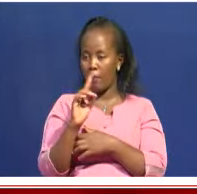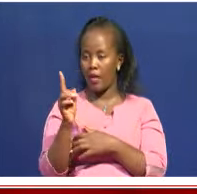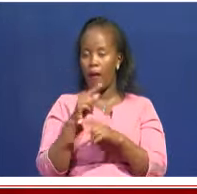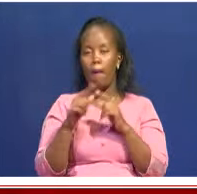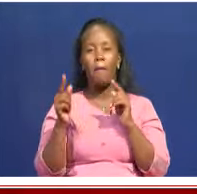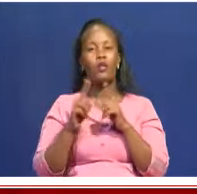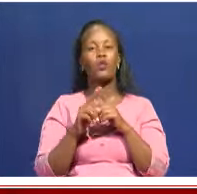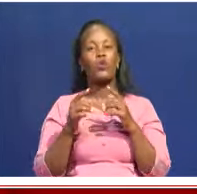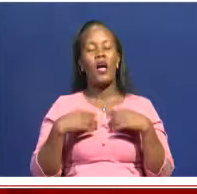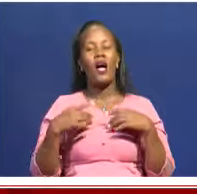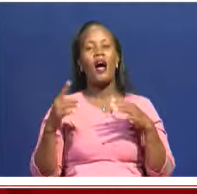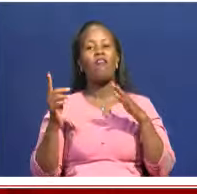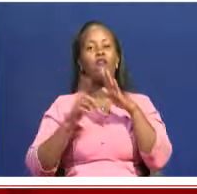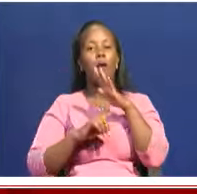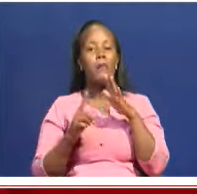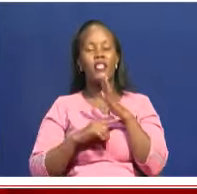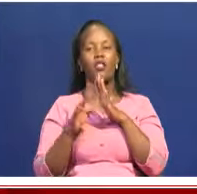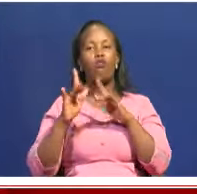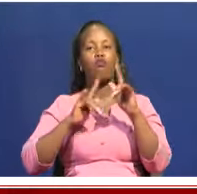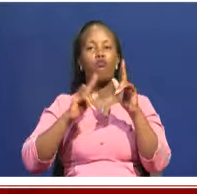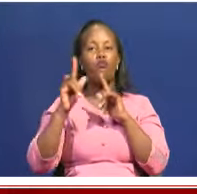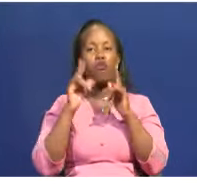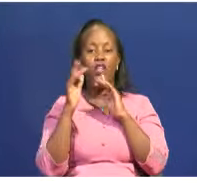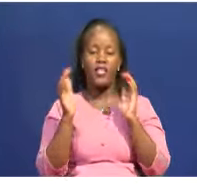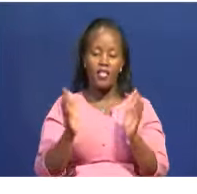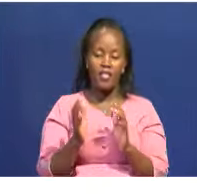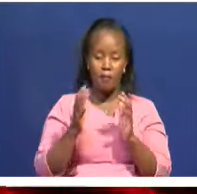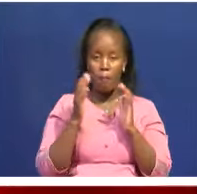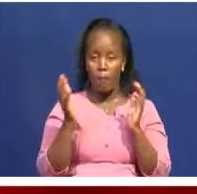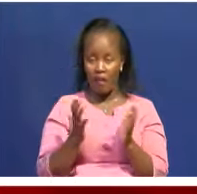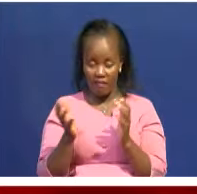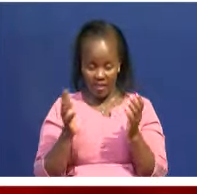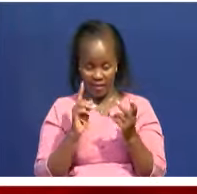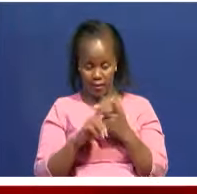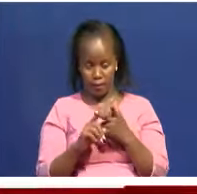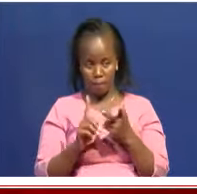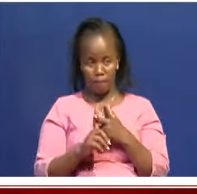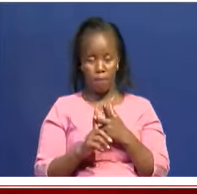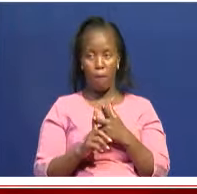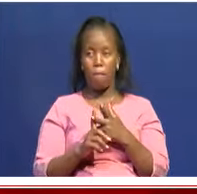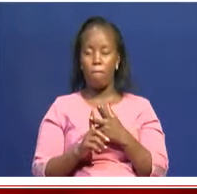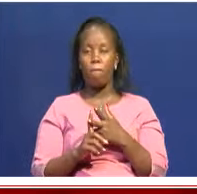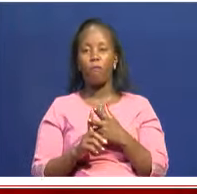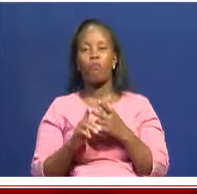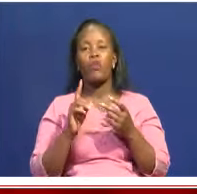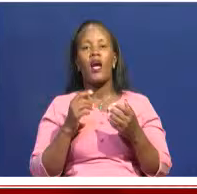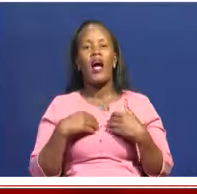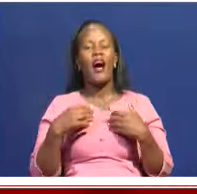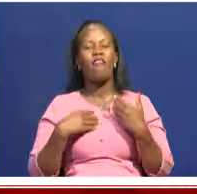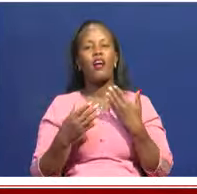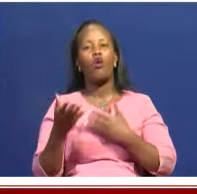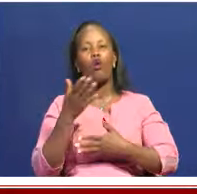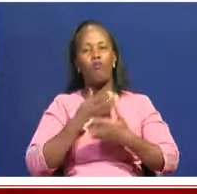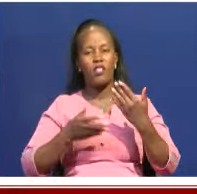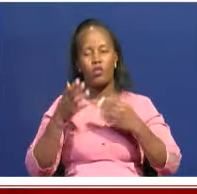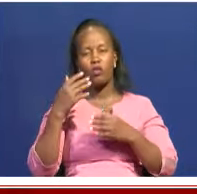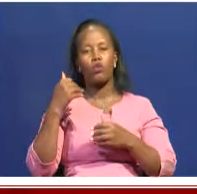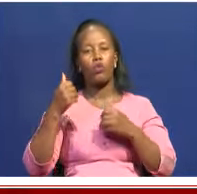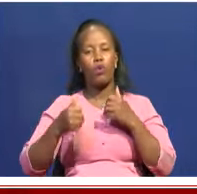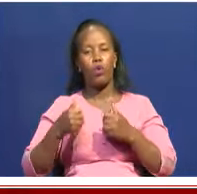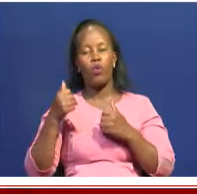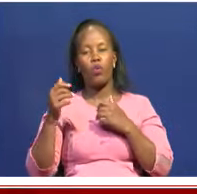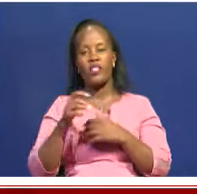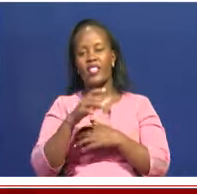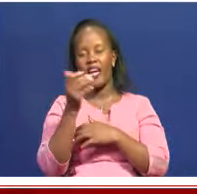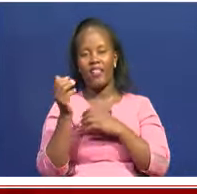of Foreign Affairs, to be involved. We'll have the AG's office to be involved. Of course, the executive. And you'll find that it's a conversation which other countries